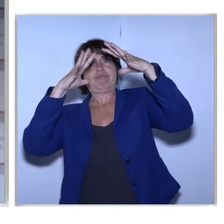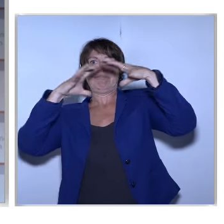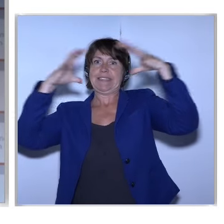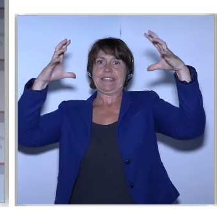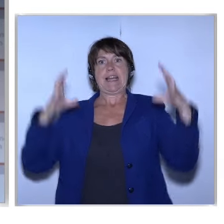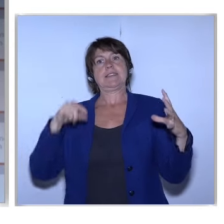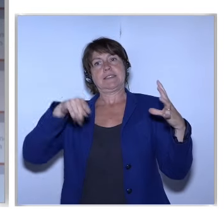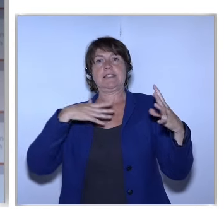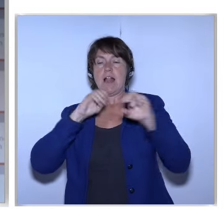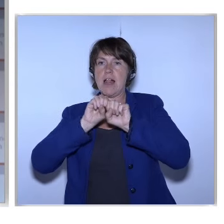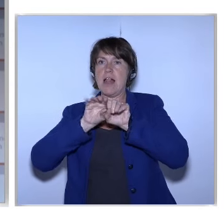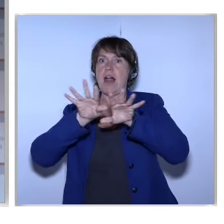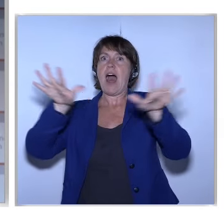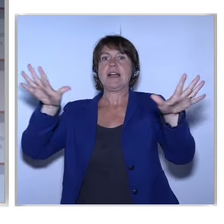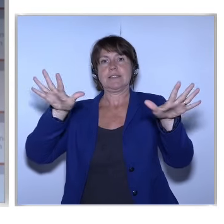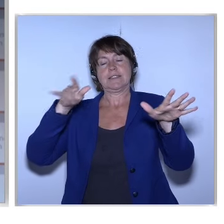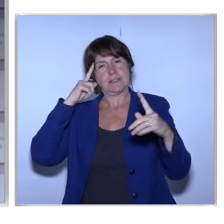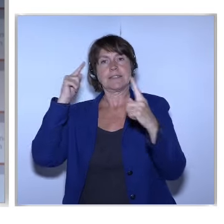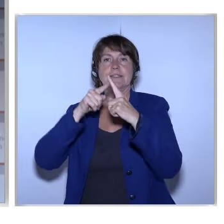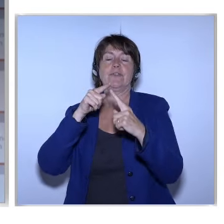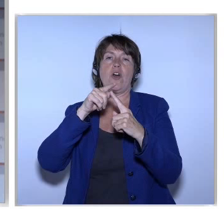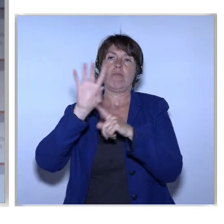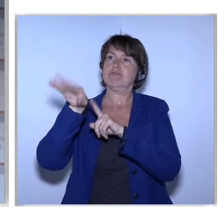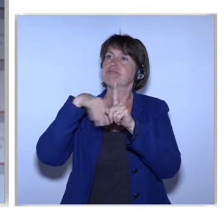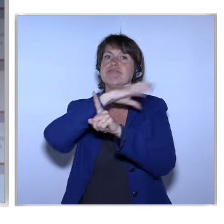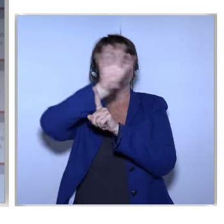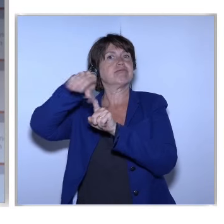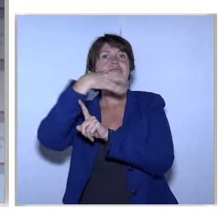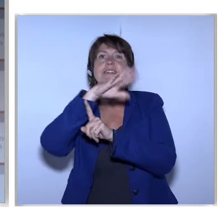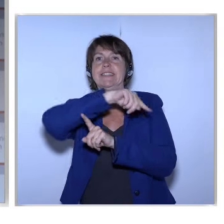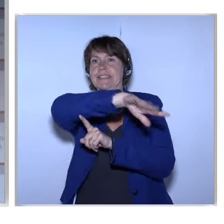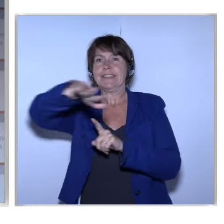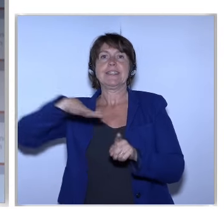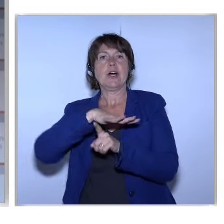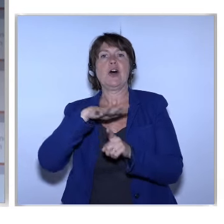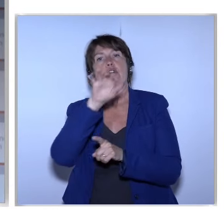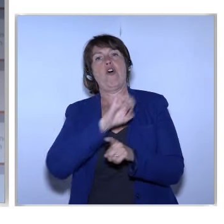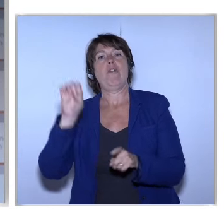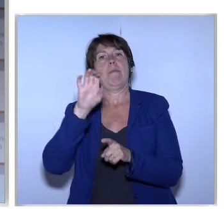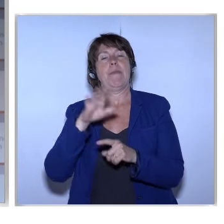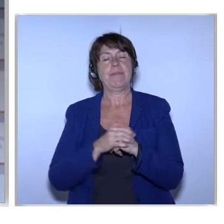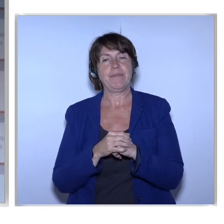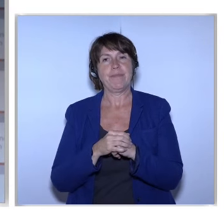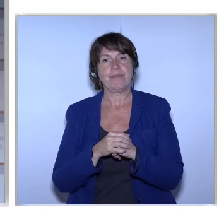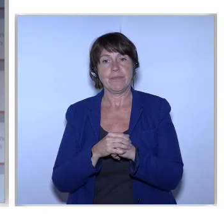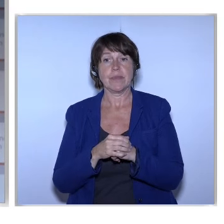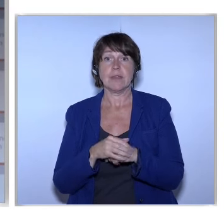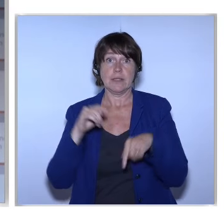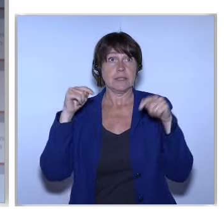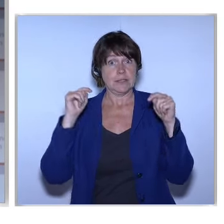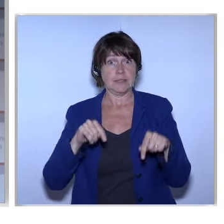next two days That we'll get A lot of insights here Because this is probably Now the tallest